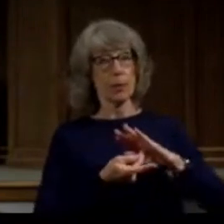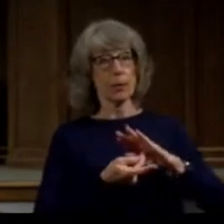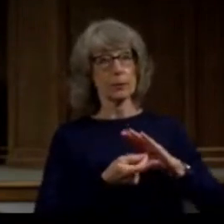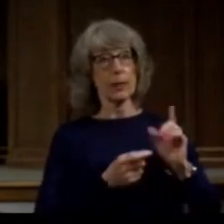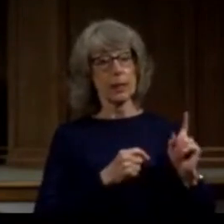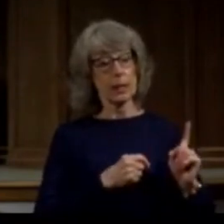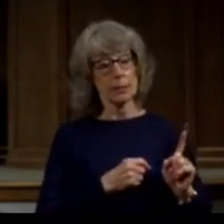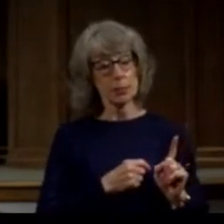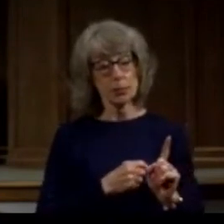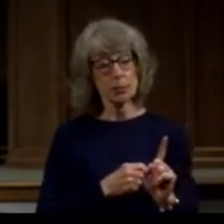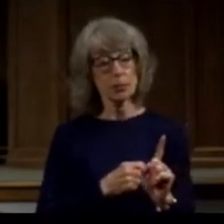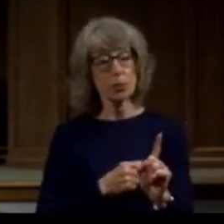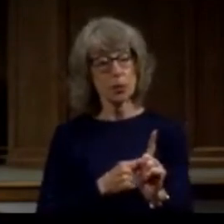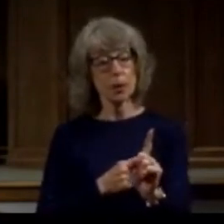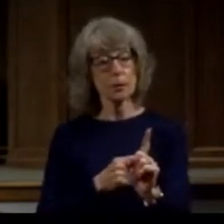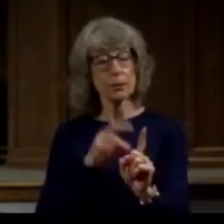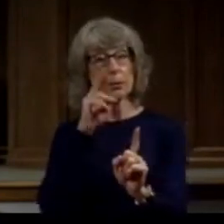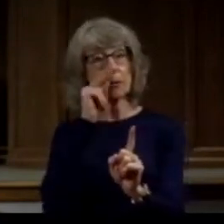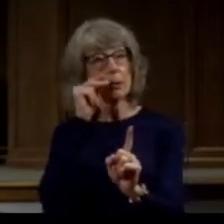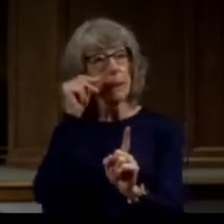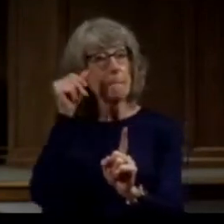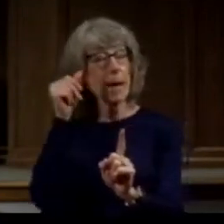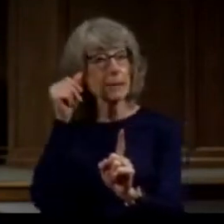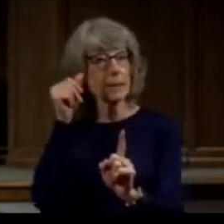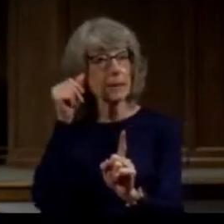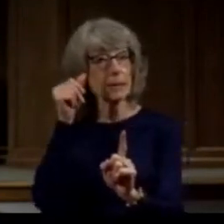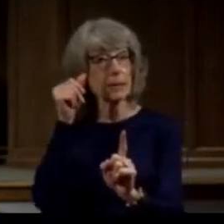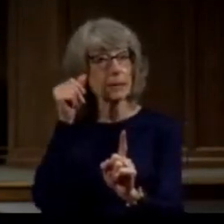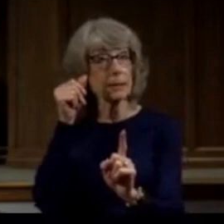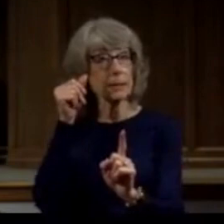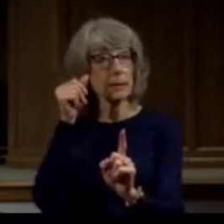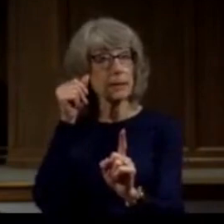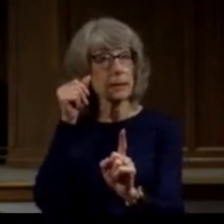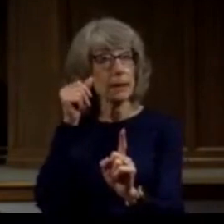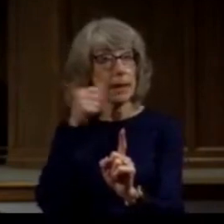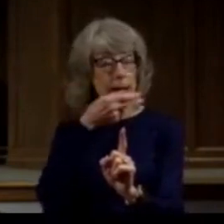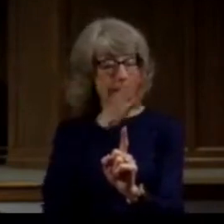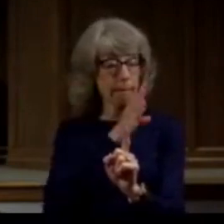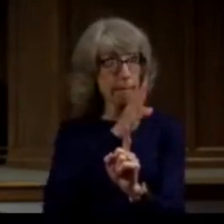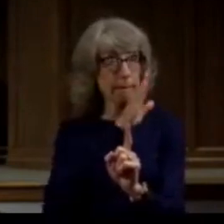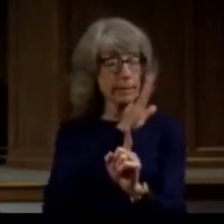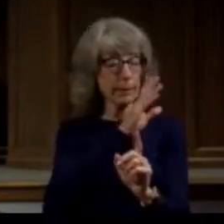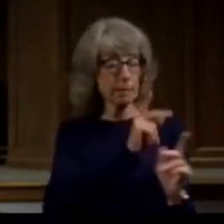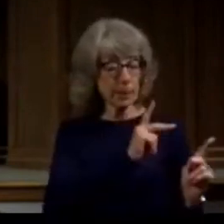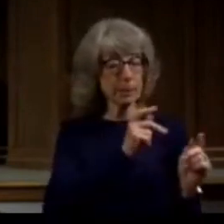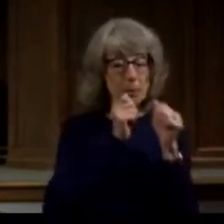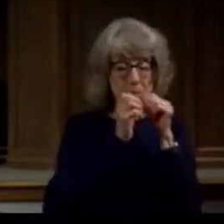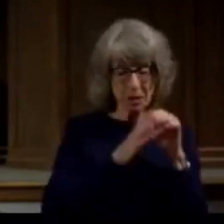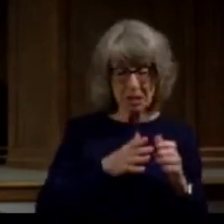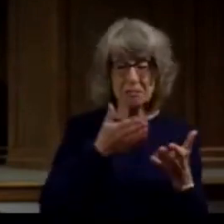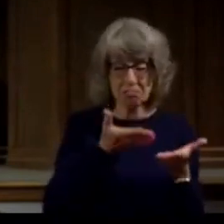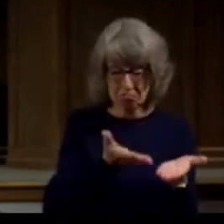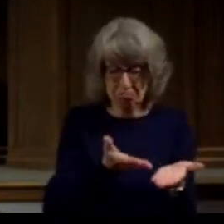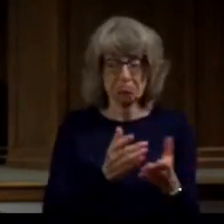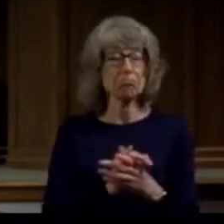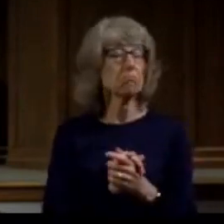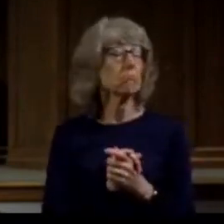Damascus with the blessing of God's people in his mind.